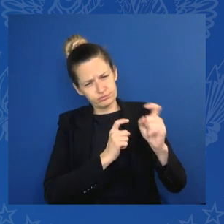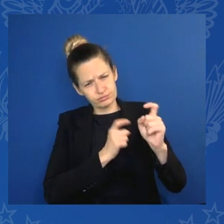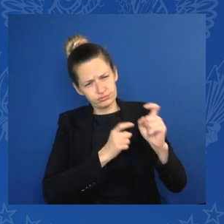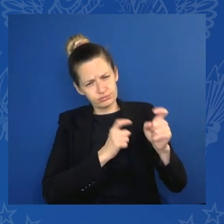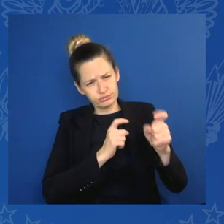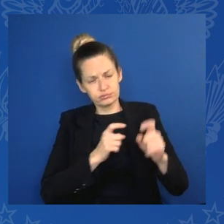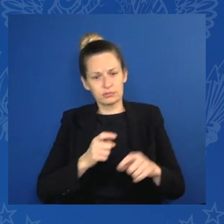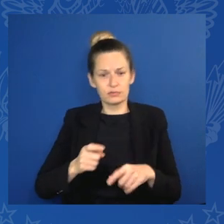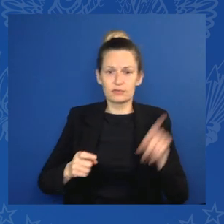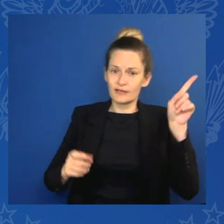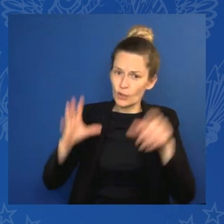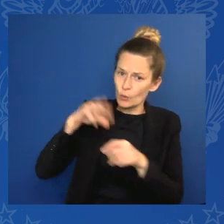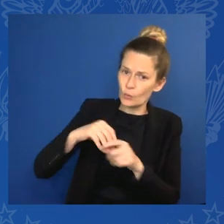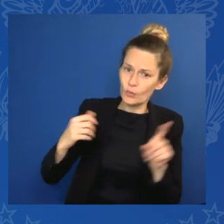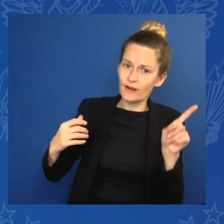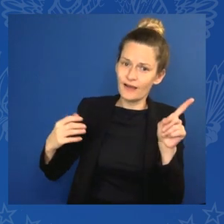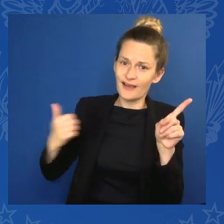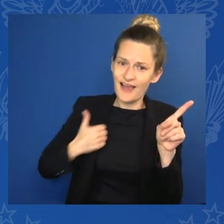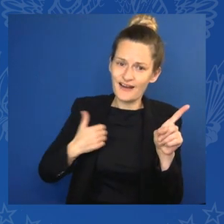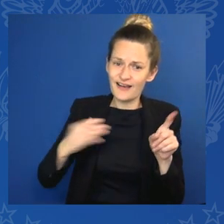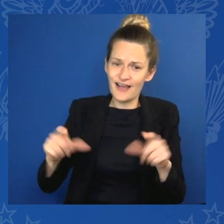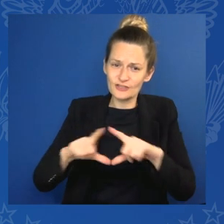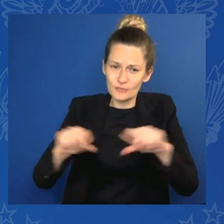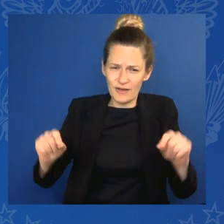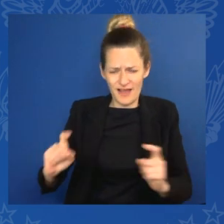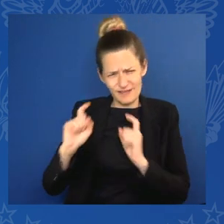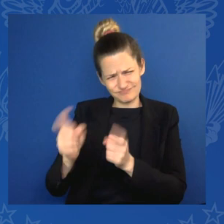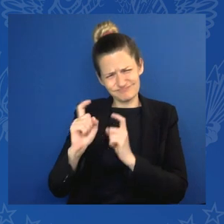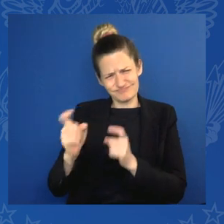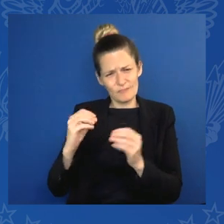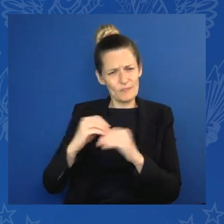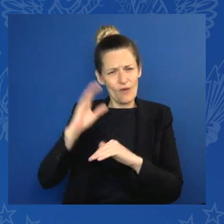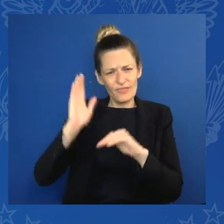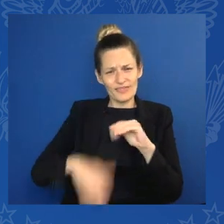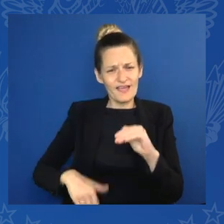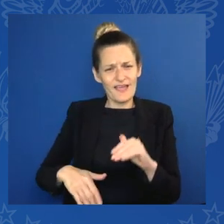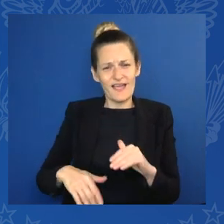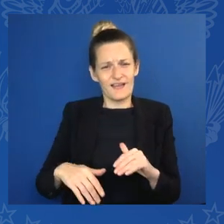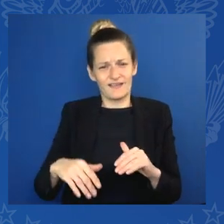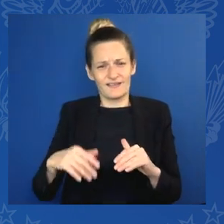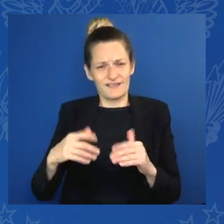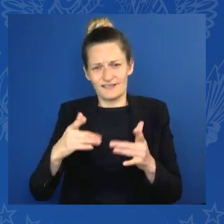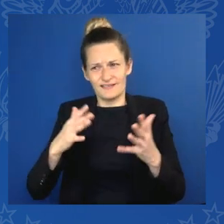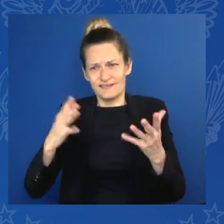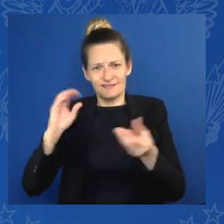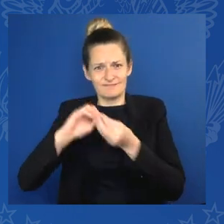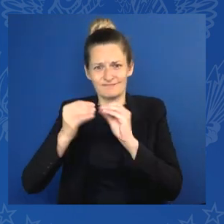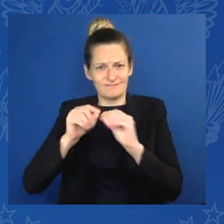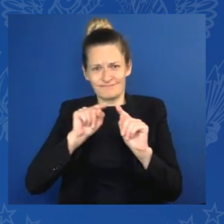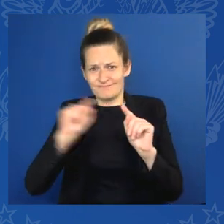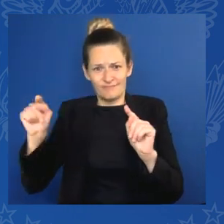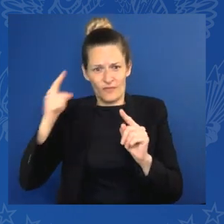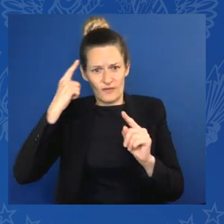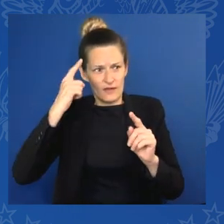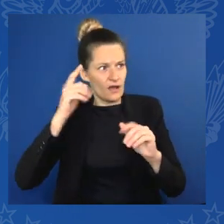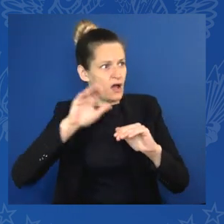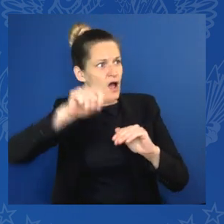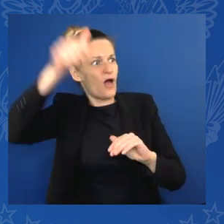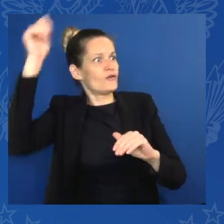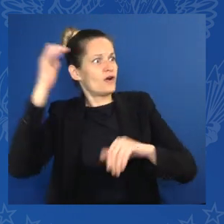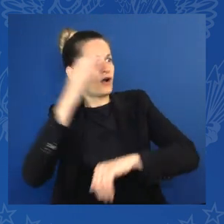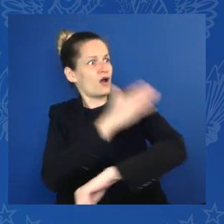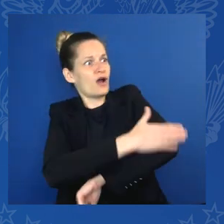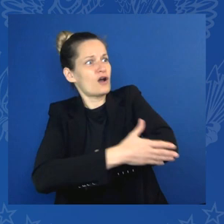by far the largest donors of vaccines. And we'll continue many initiatives in this